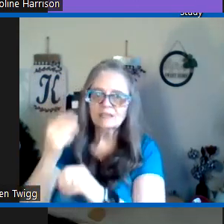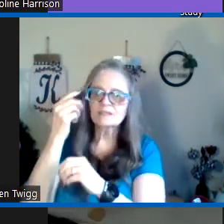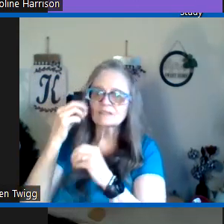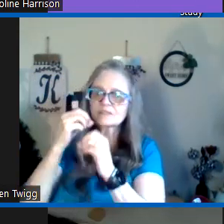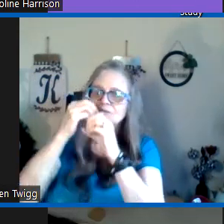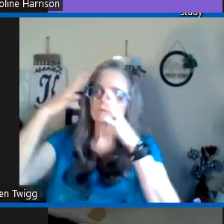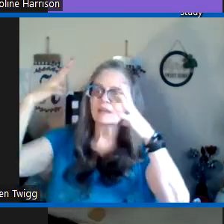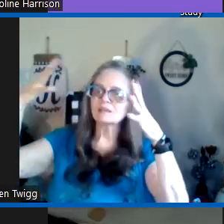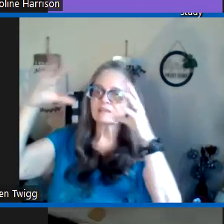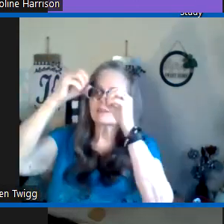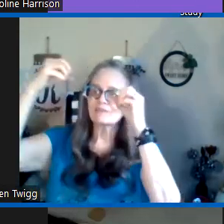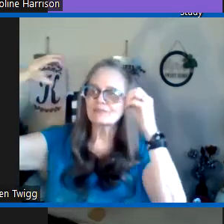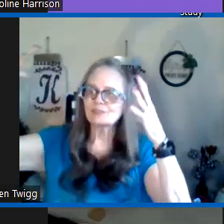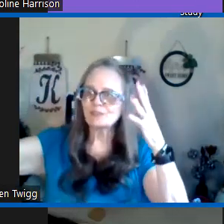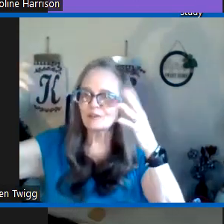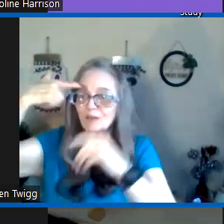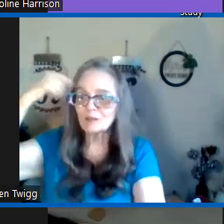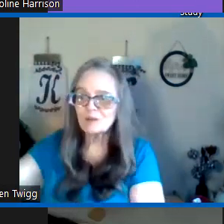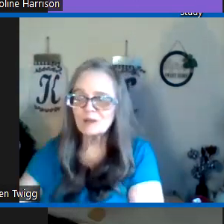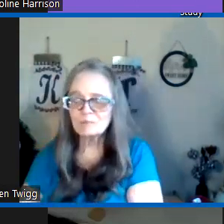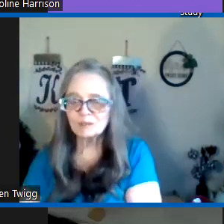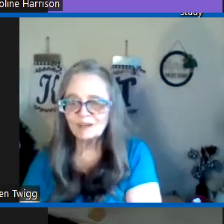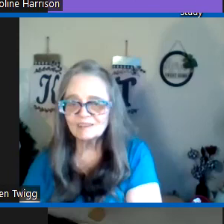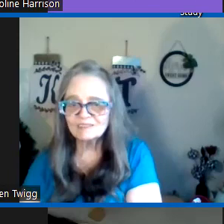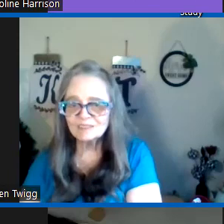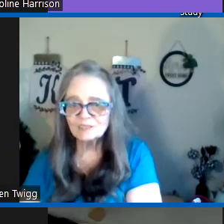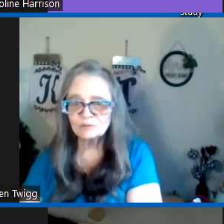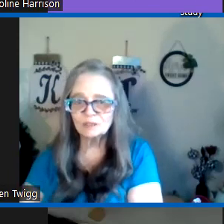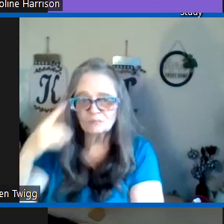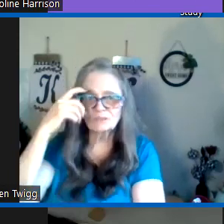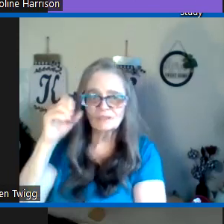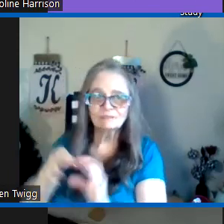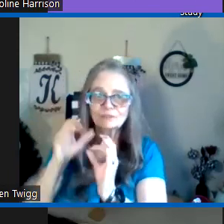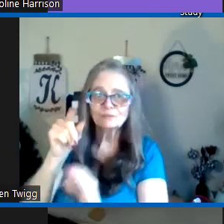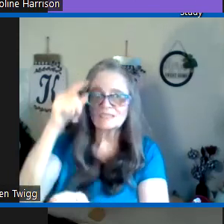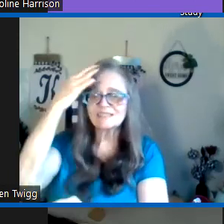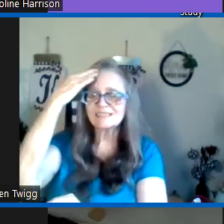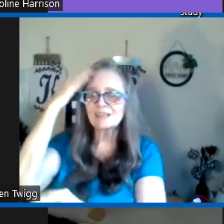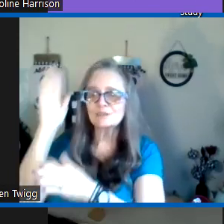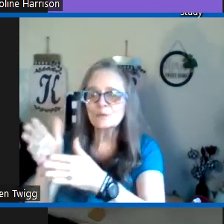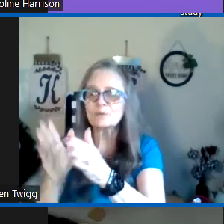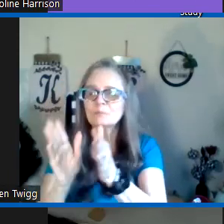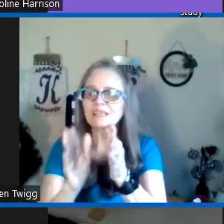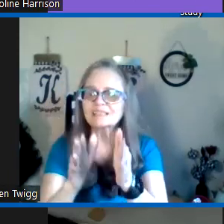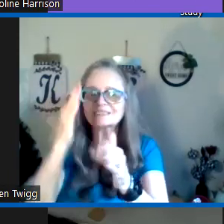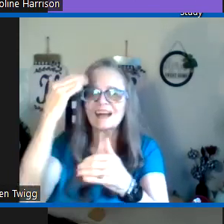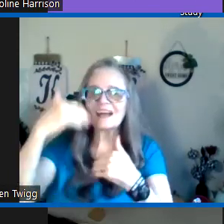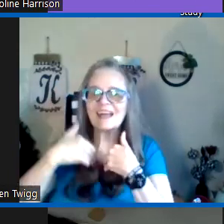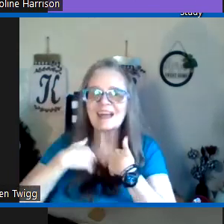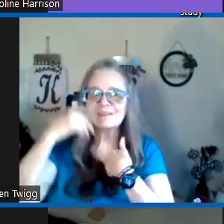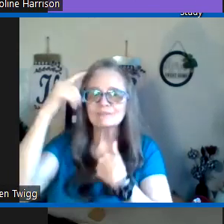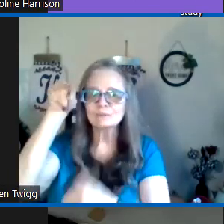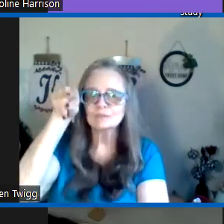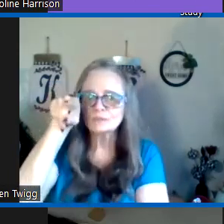he is the greatest visionary because he dreamed of you he says I know the plans